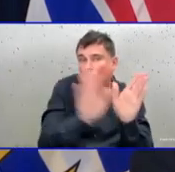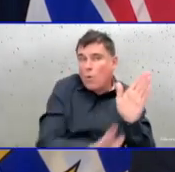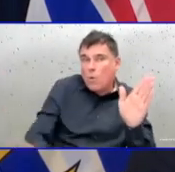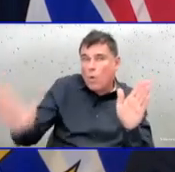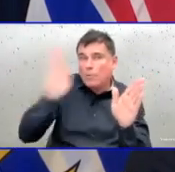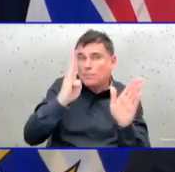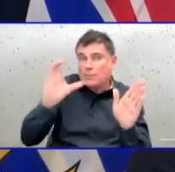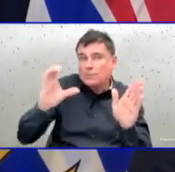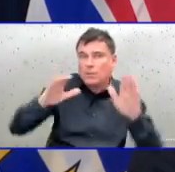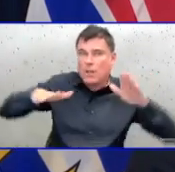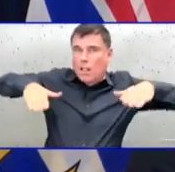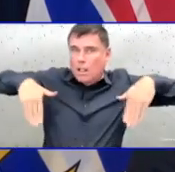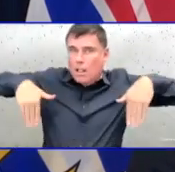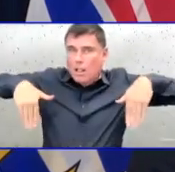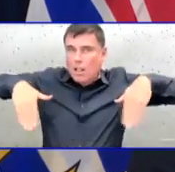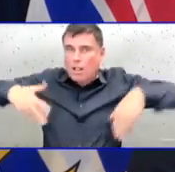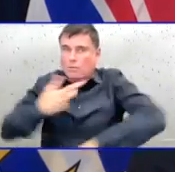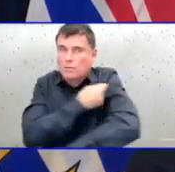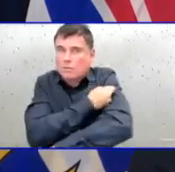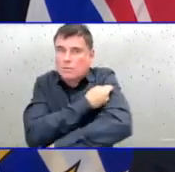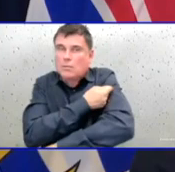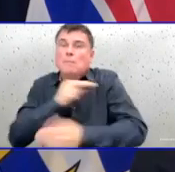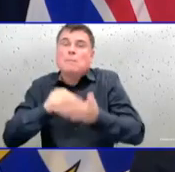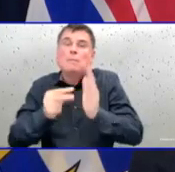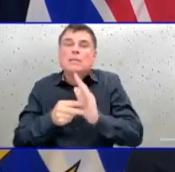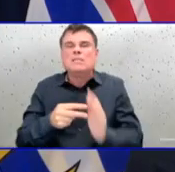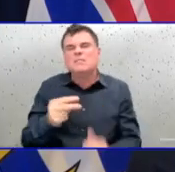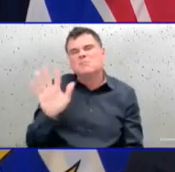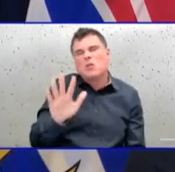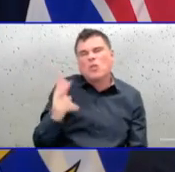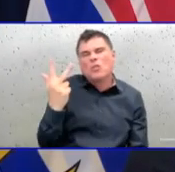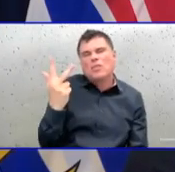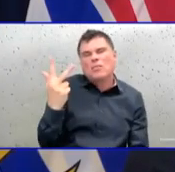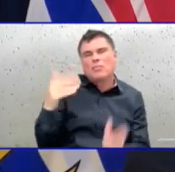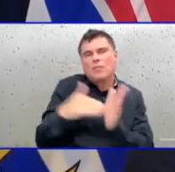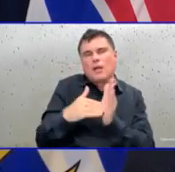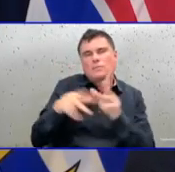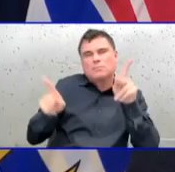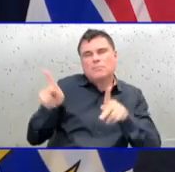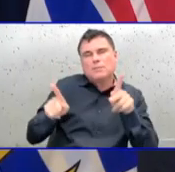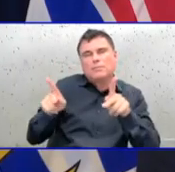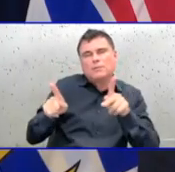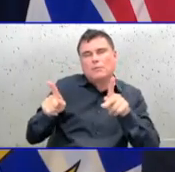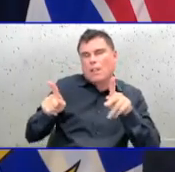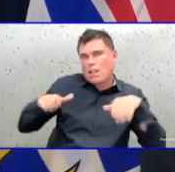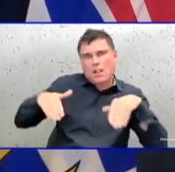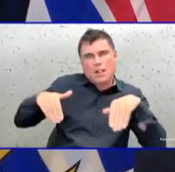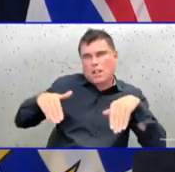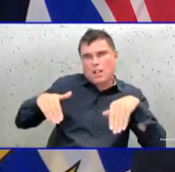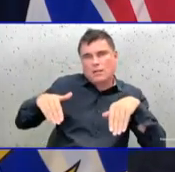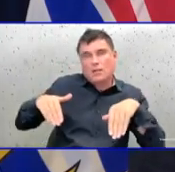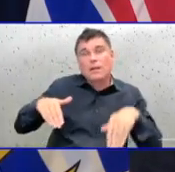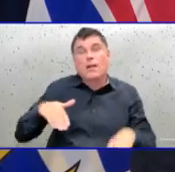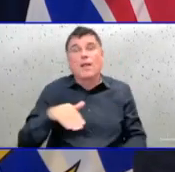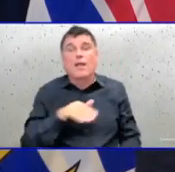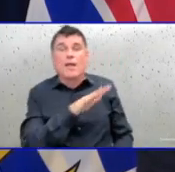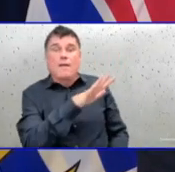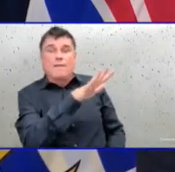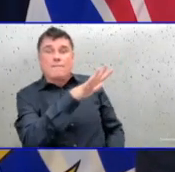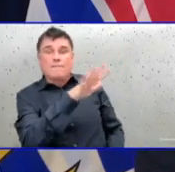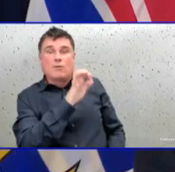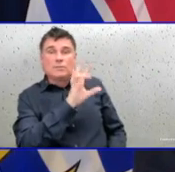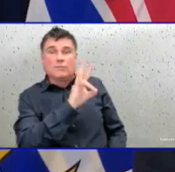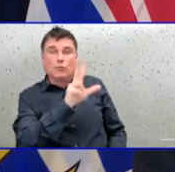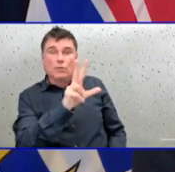573 in Fraser Health. 959 in Interior Health. 306 in Northern Health.